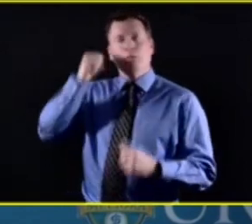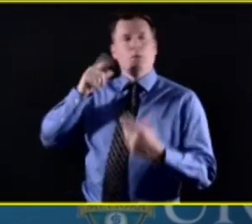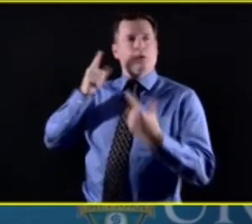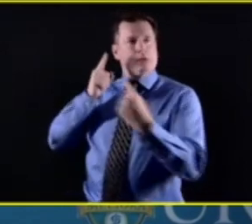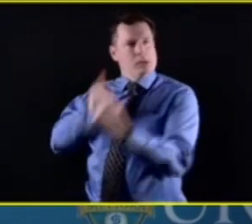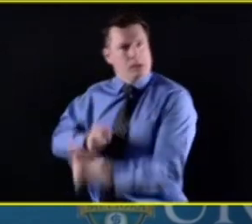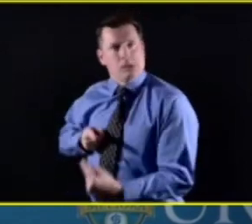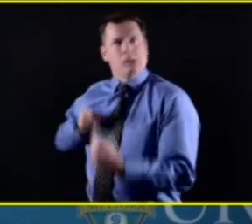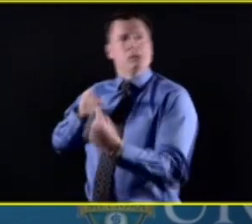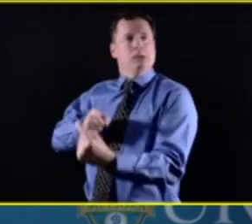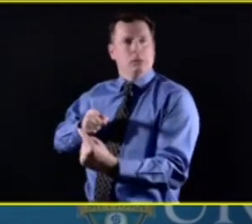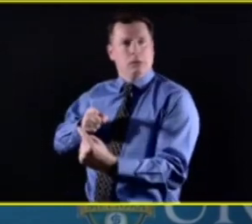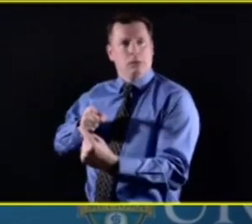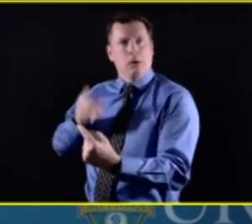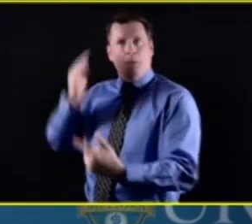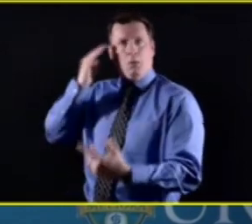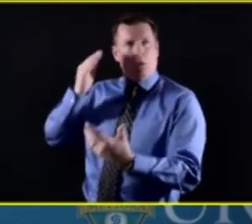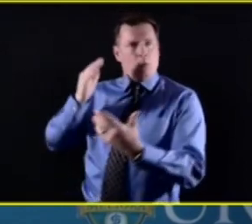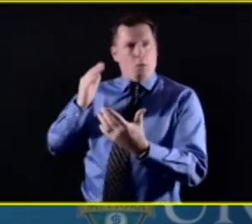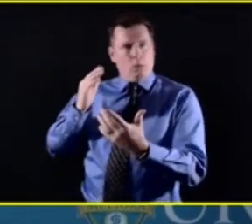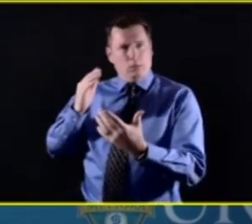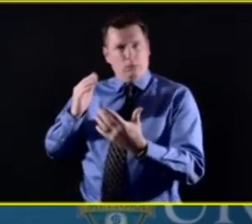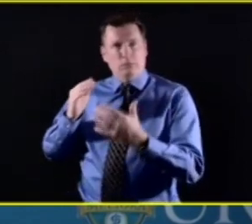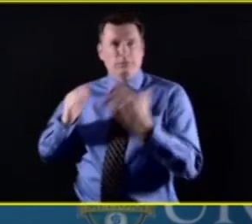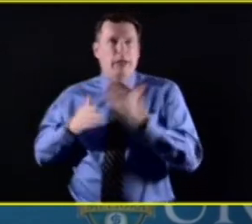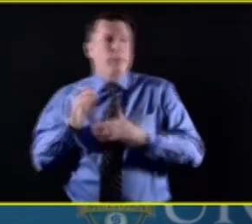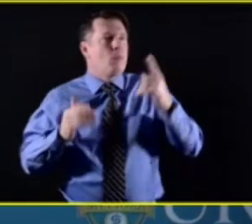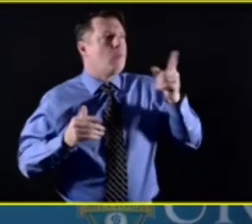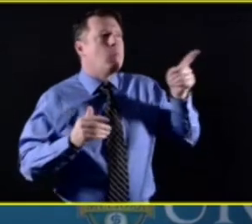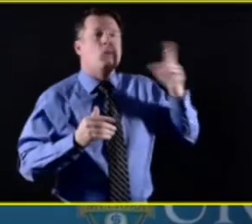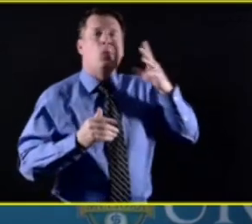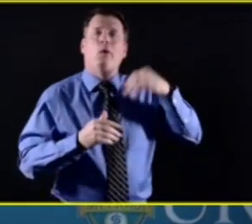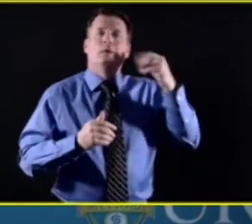the lessons they can teach us about how to make this work for us.